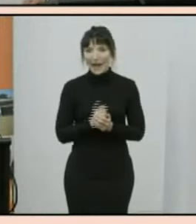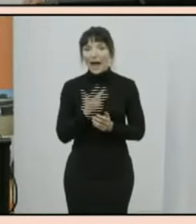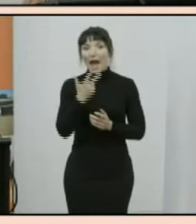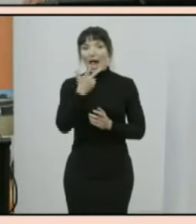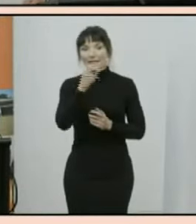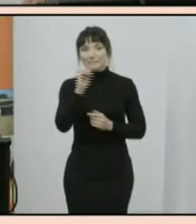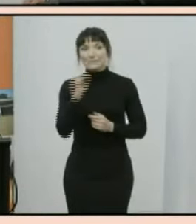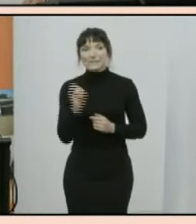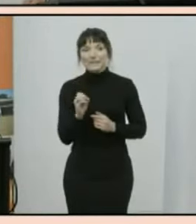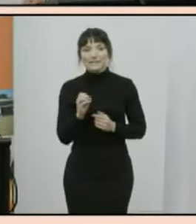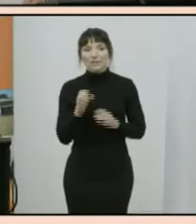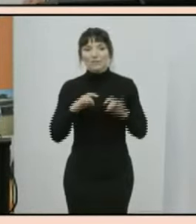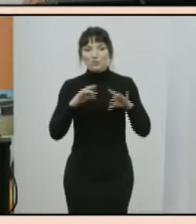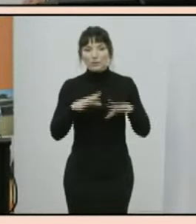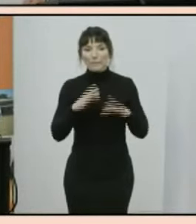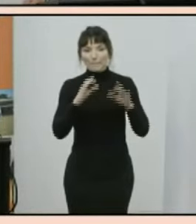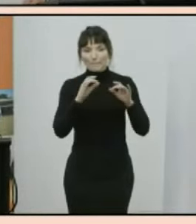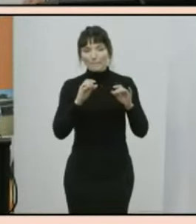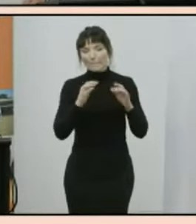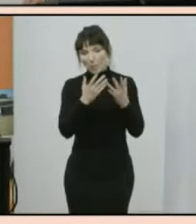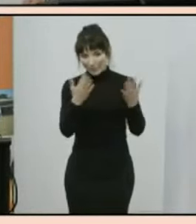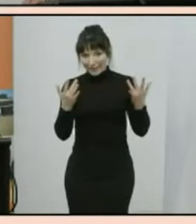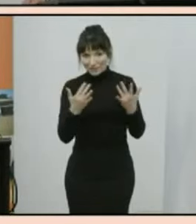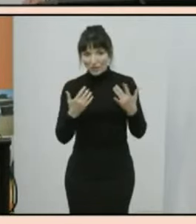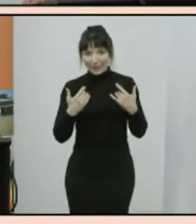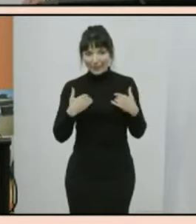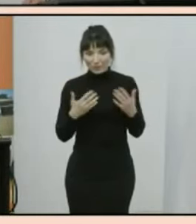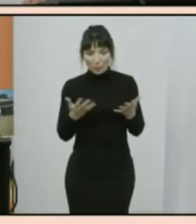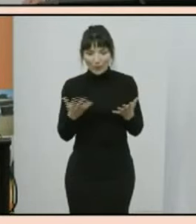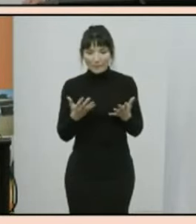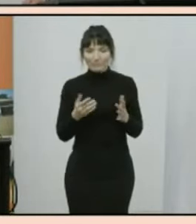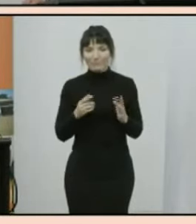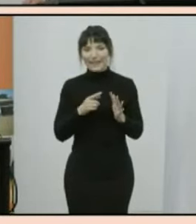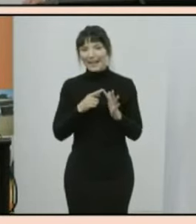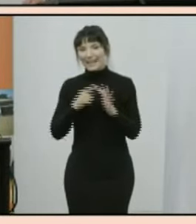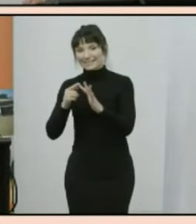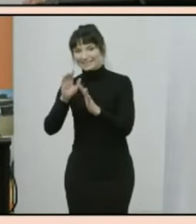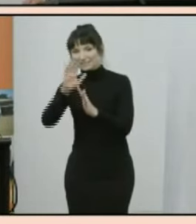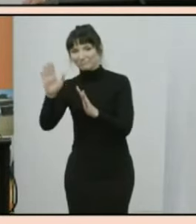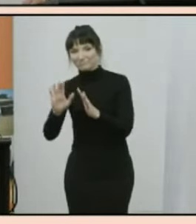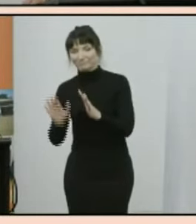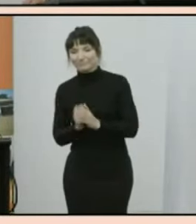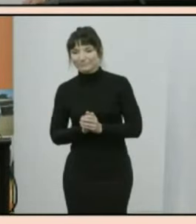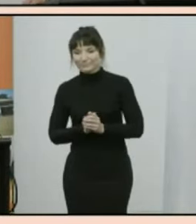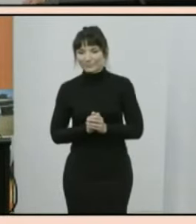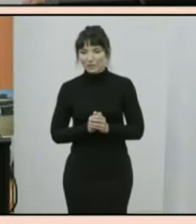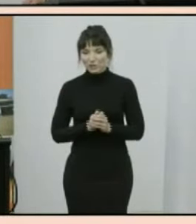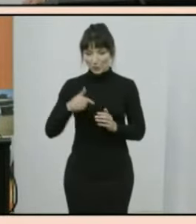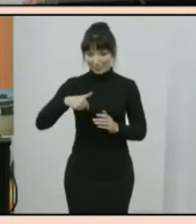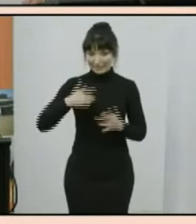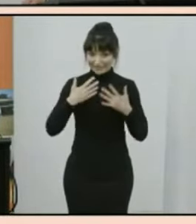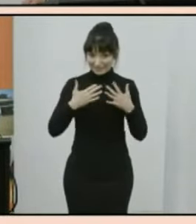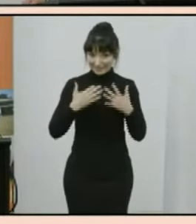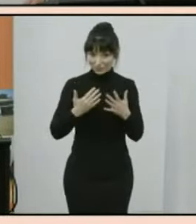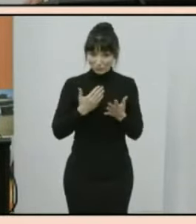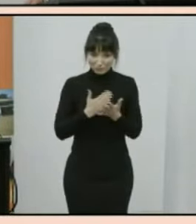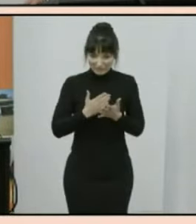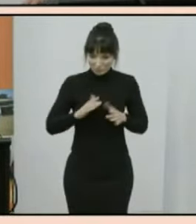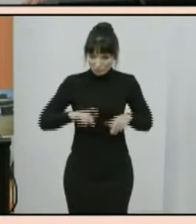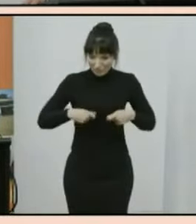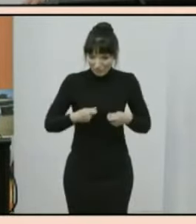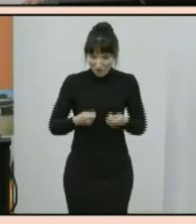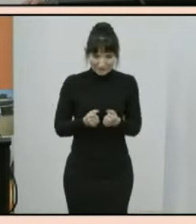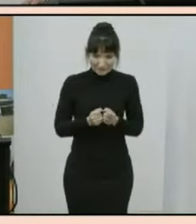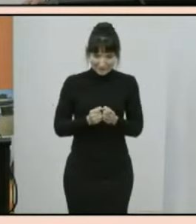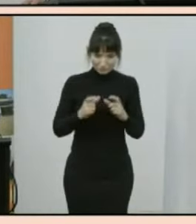states of australia the 2021 census provides a unique snapshot of australia and the